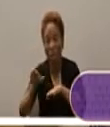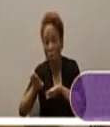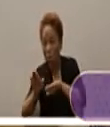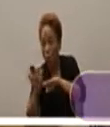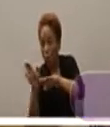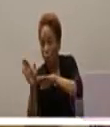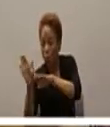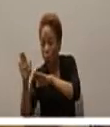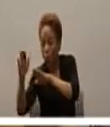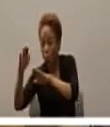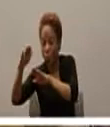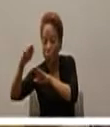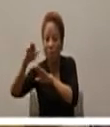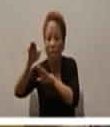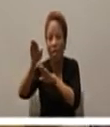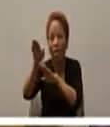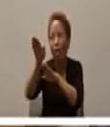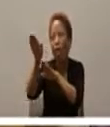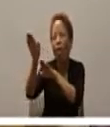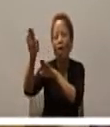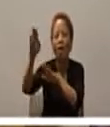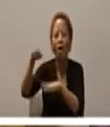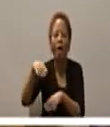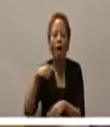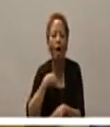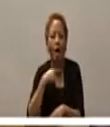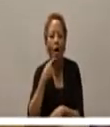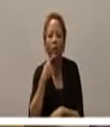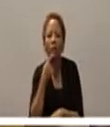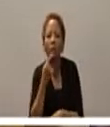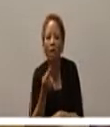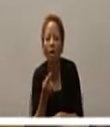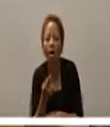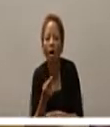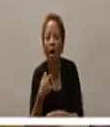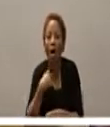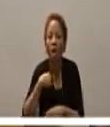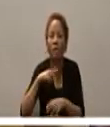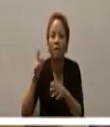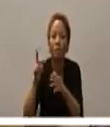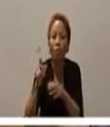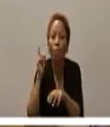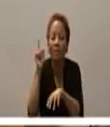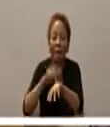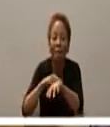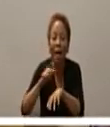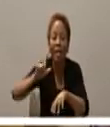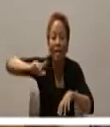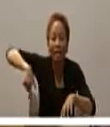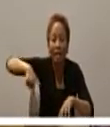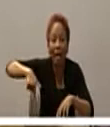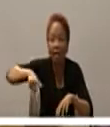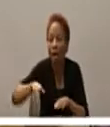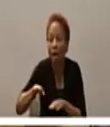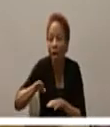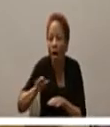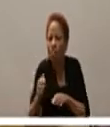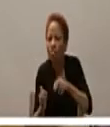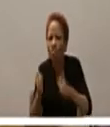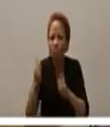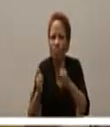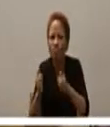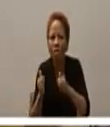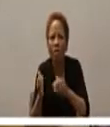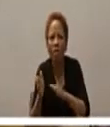and and I was saying to them that one time I was late and so I had come so quickly that I'd